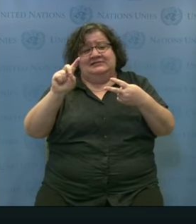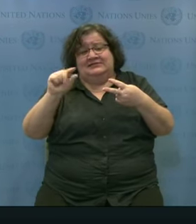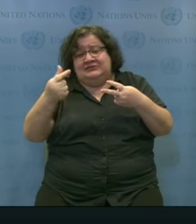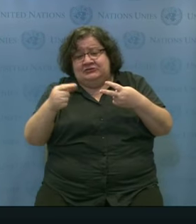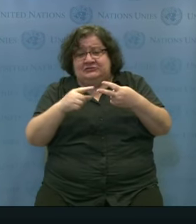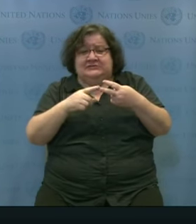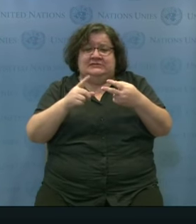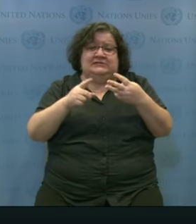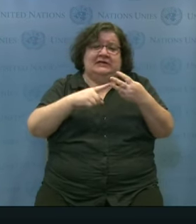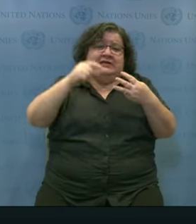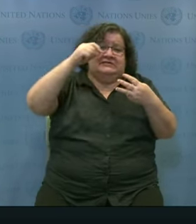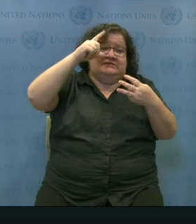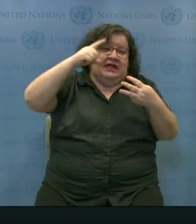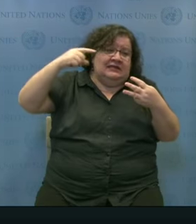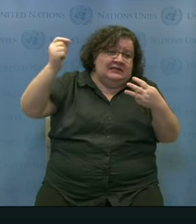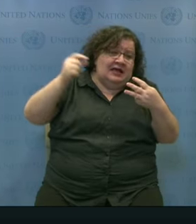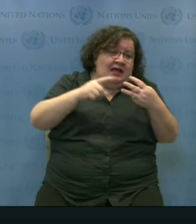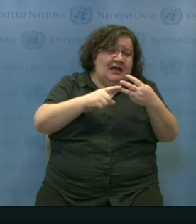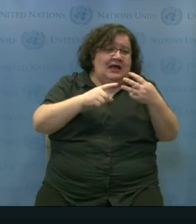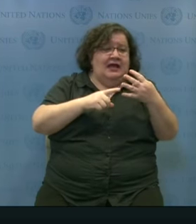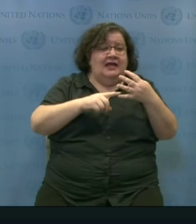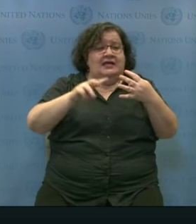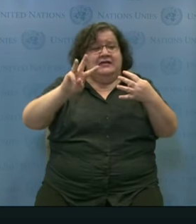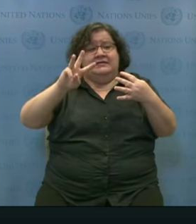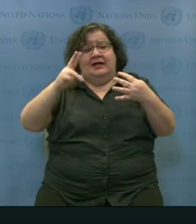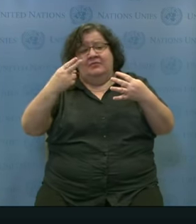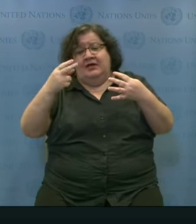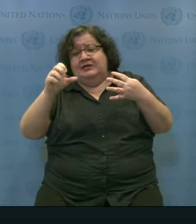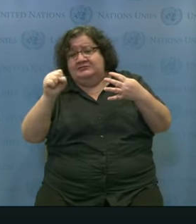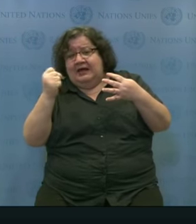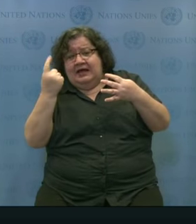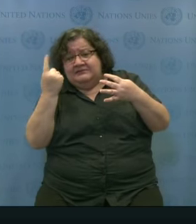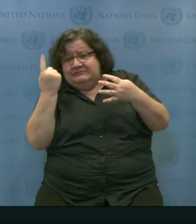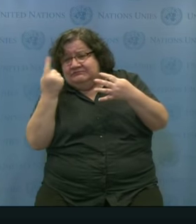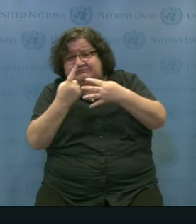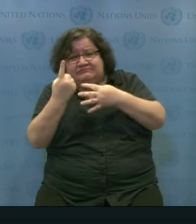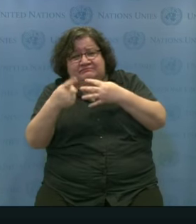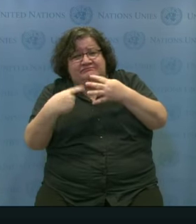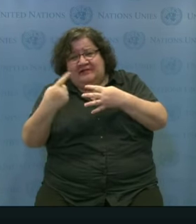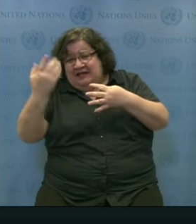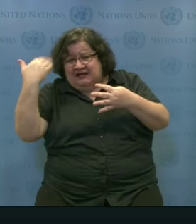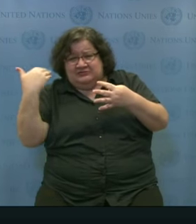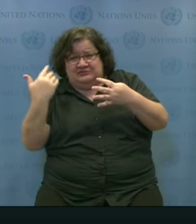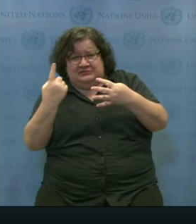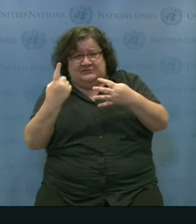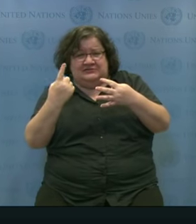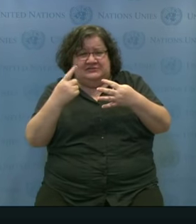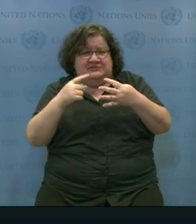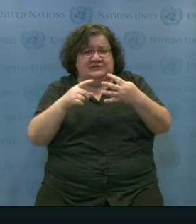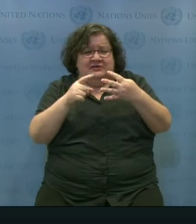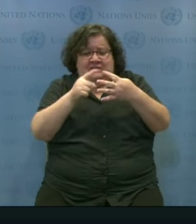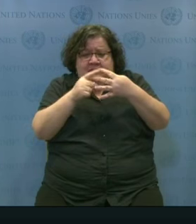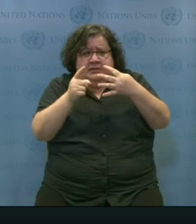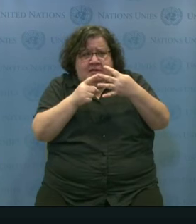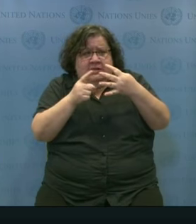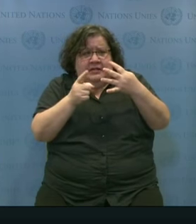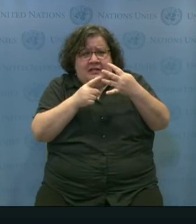the WHS last year when I was present, they highlight one or all of these points.